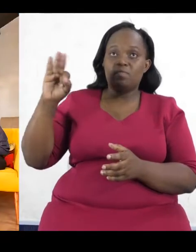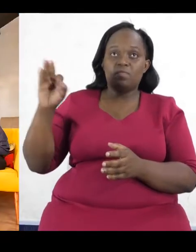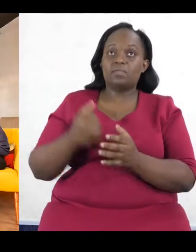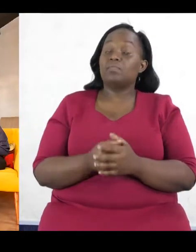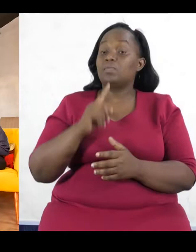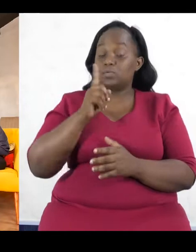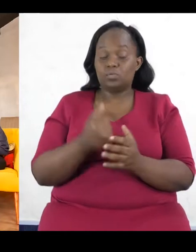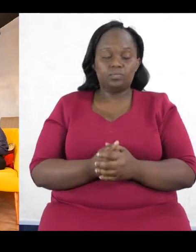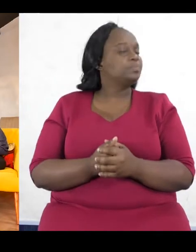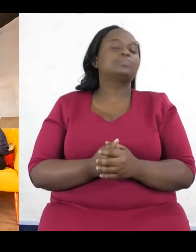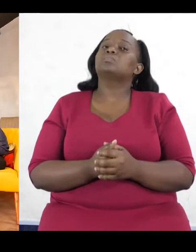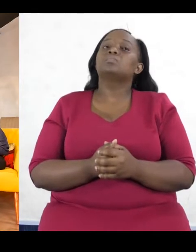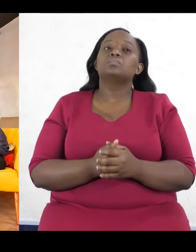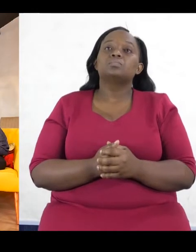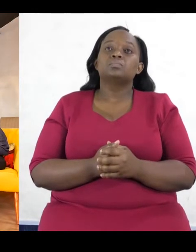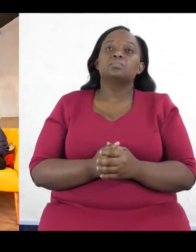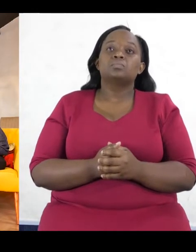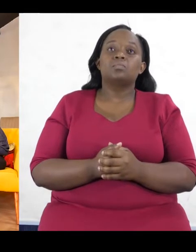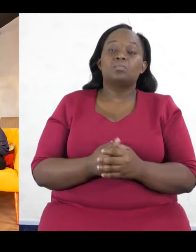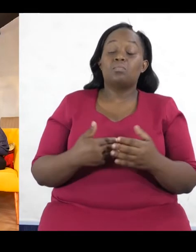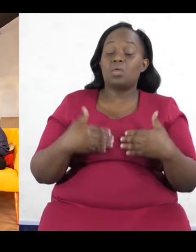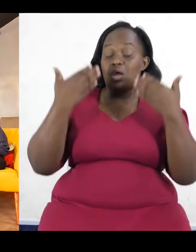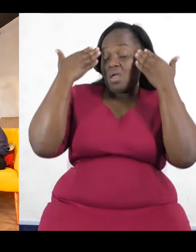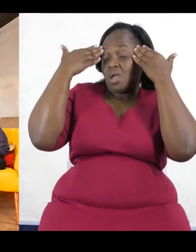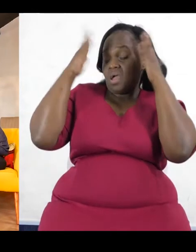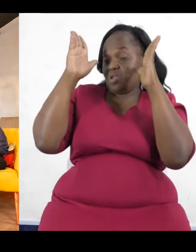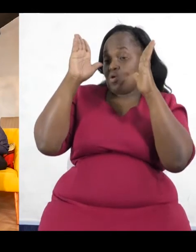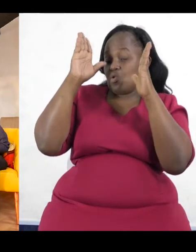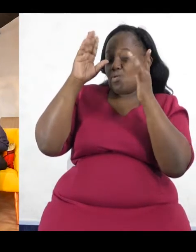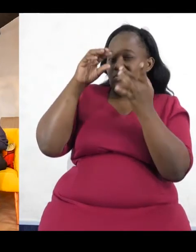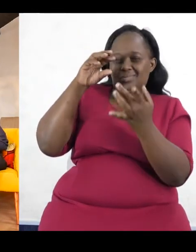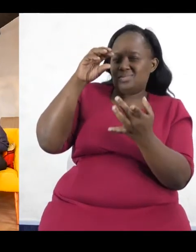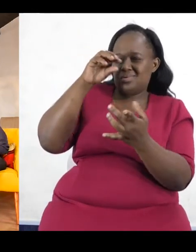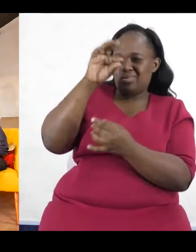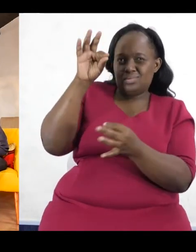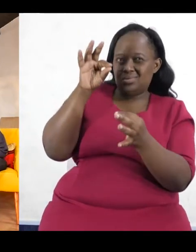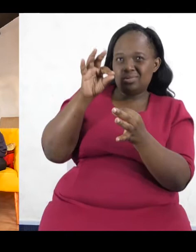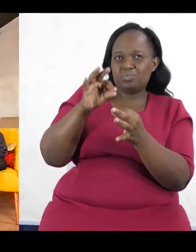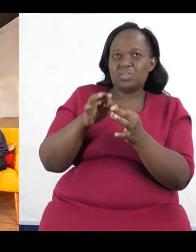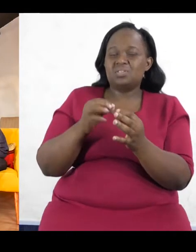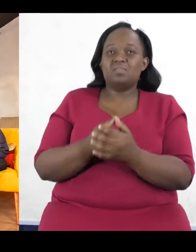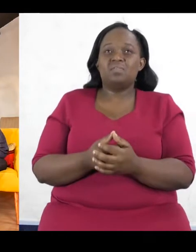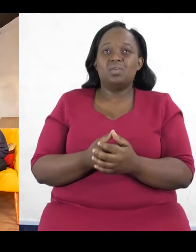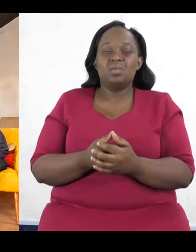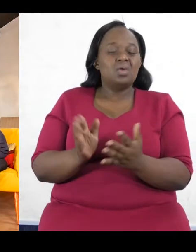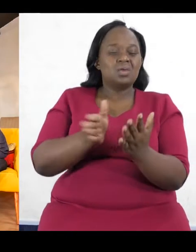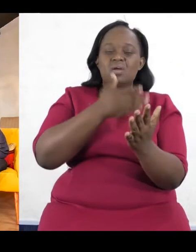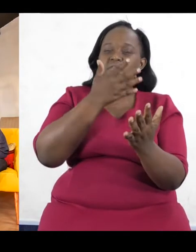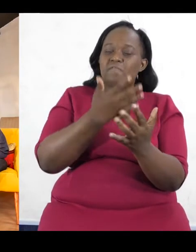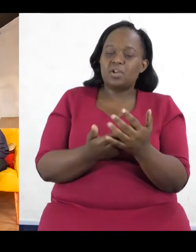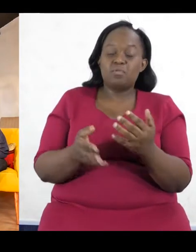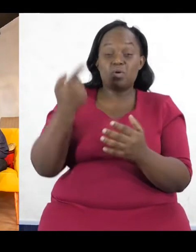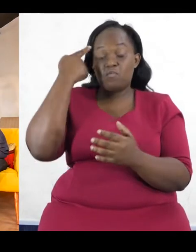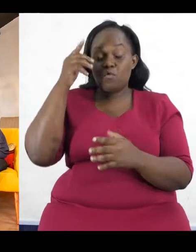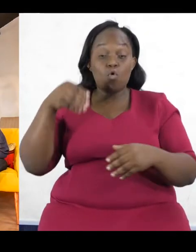please comment. Okay, so, I don't know of any specific, well-thought-out framework